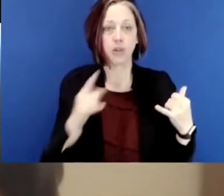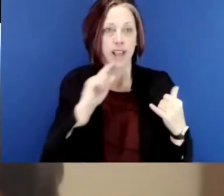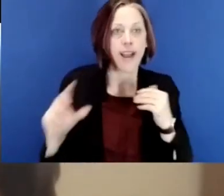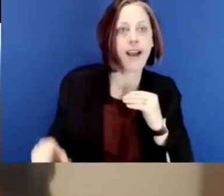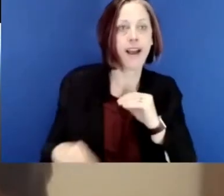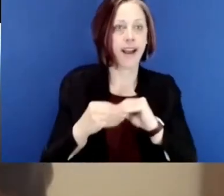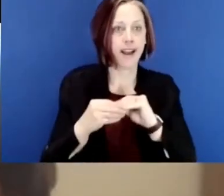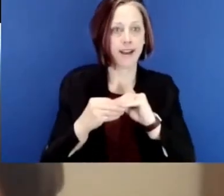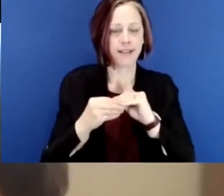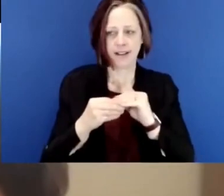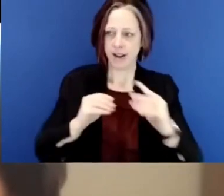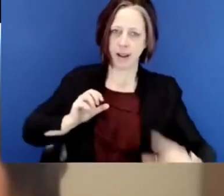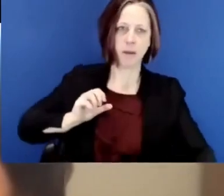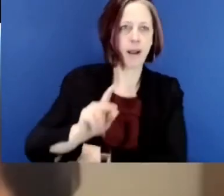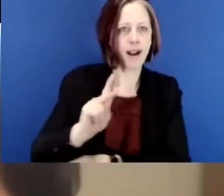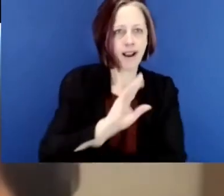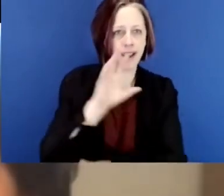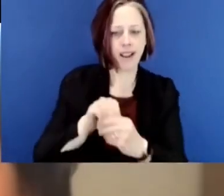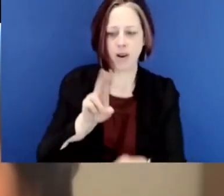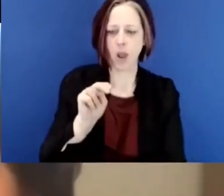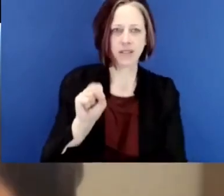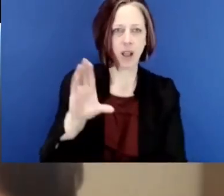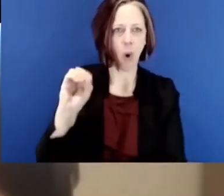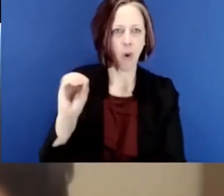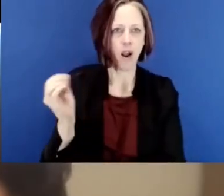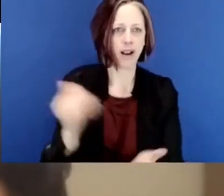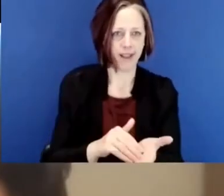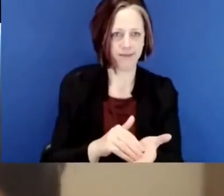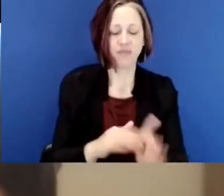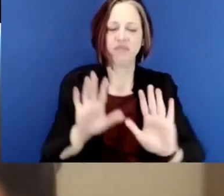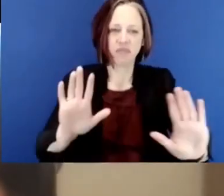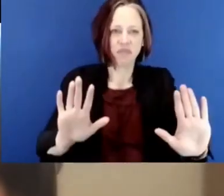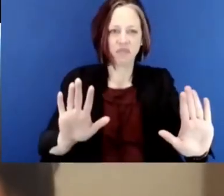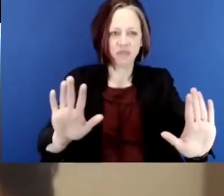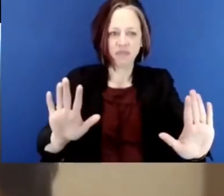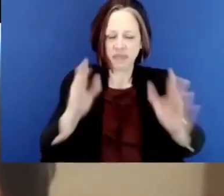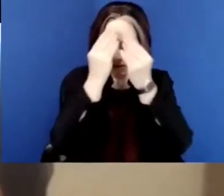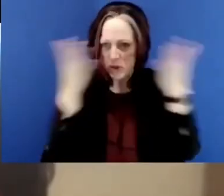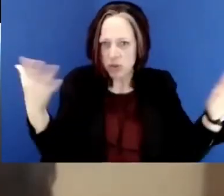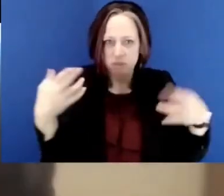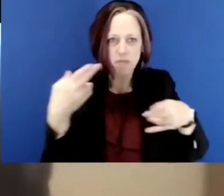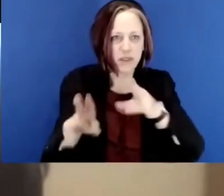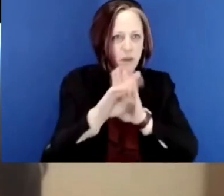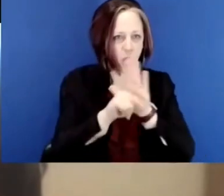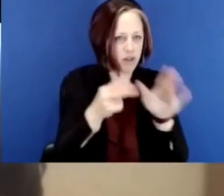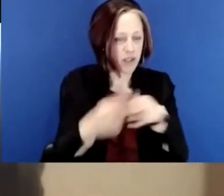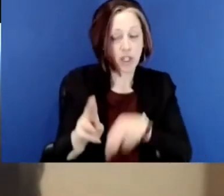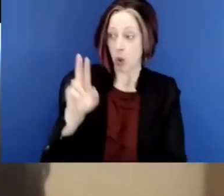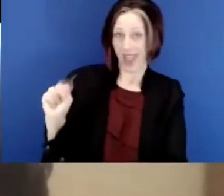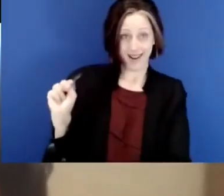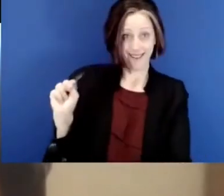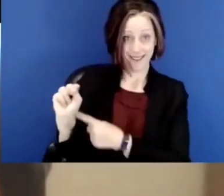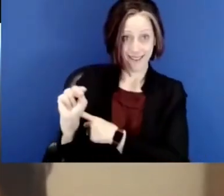education, to add returning to UNESCO to this list. So let me just give folks just the